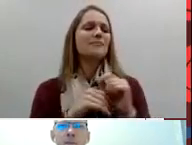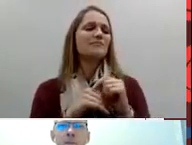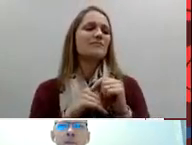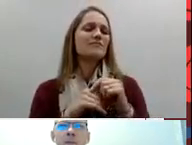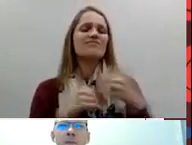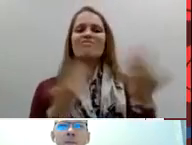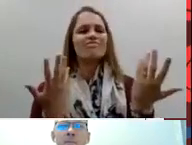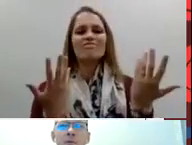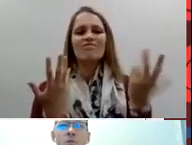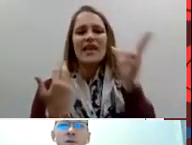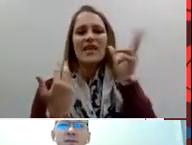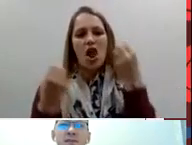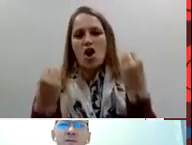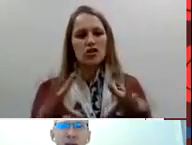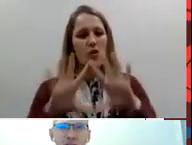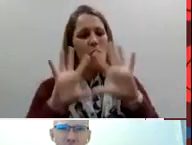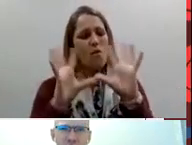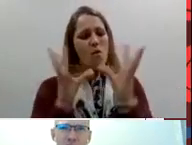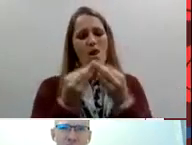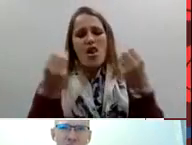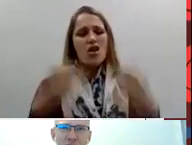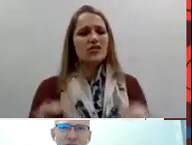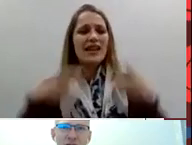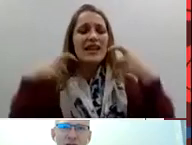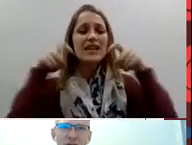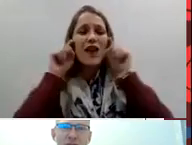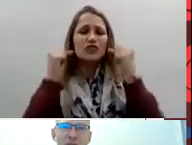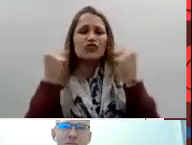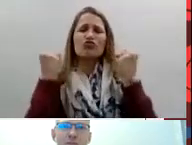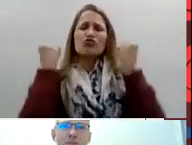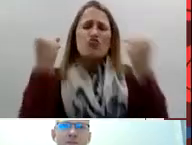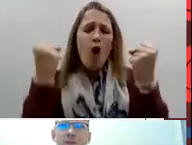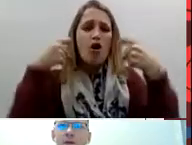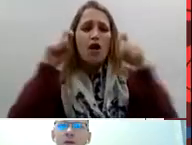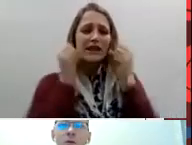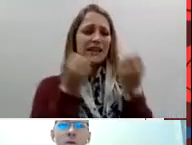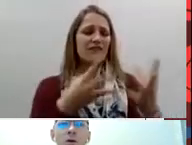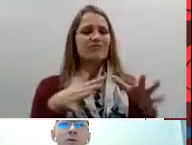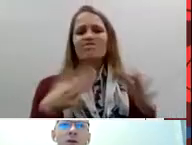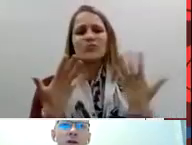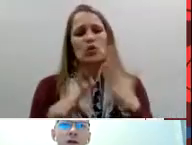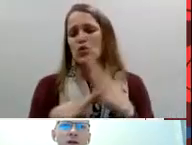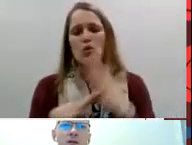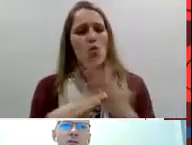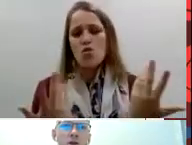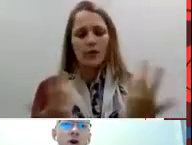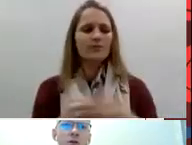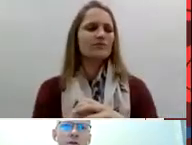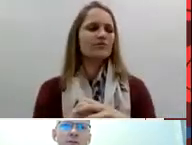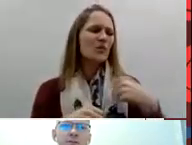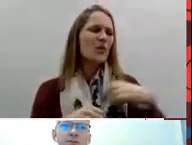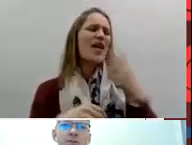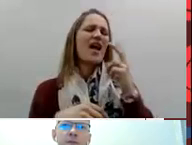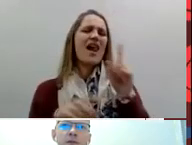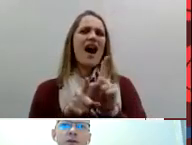but once the infection occurred all of her hearing was gone